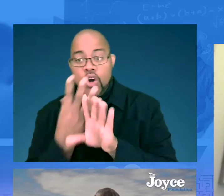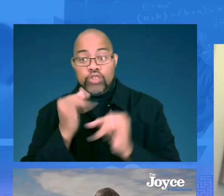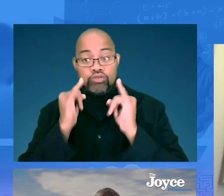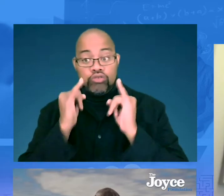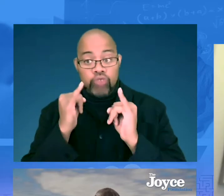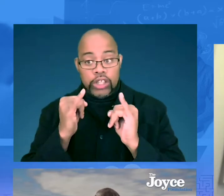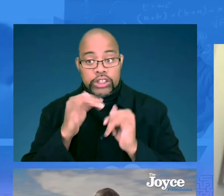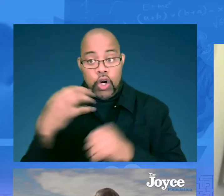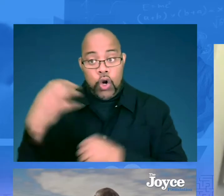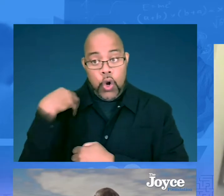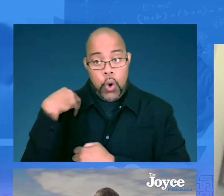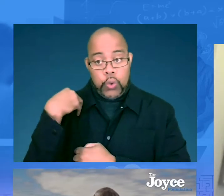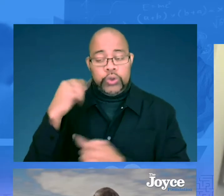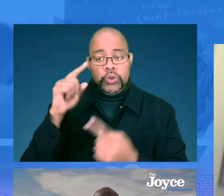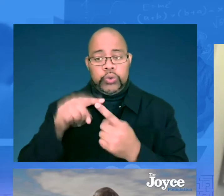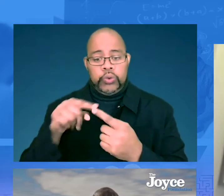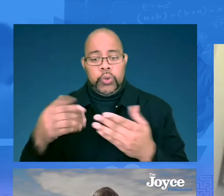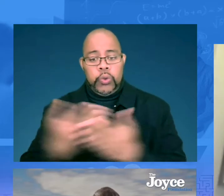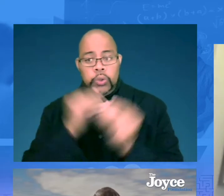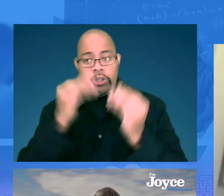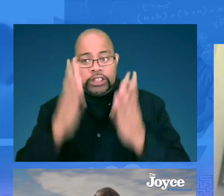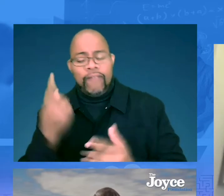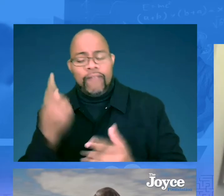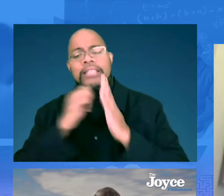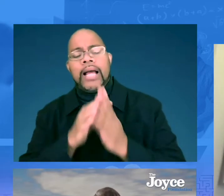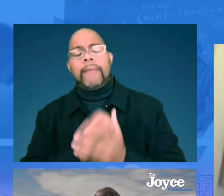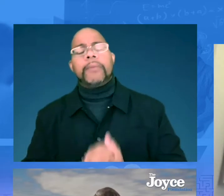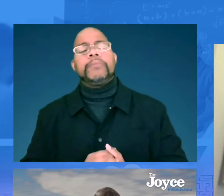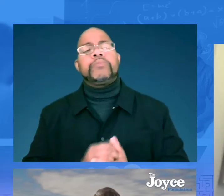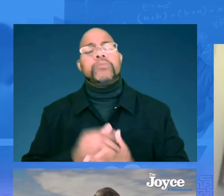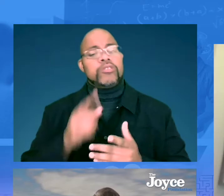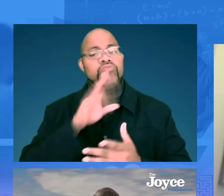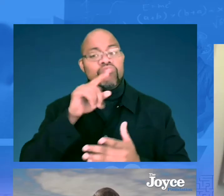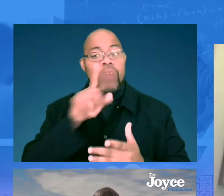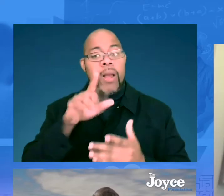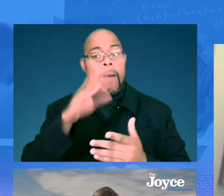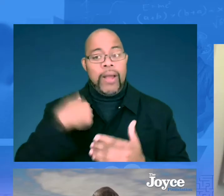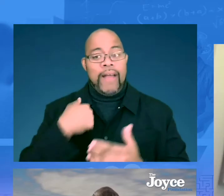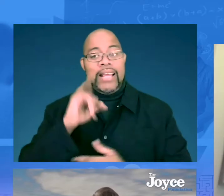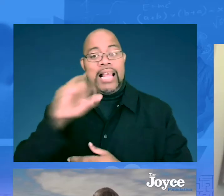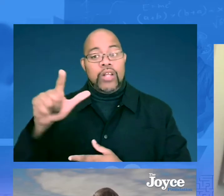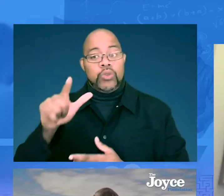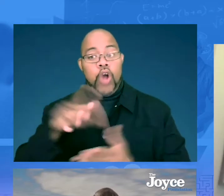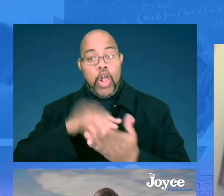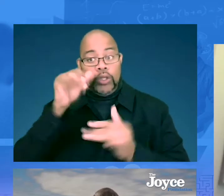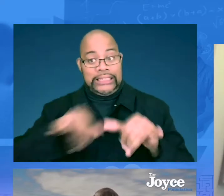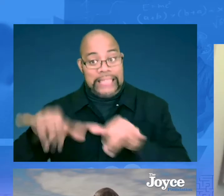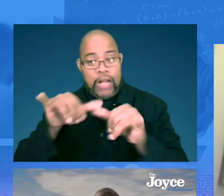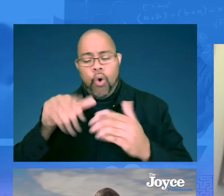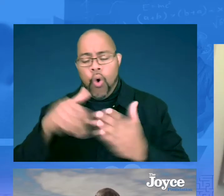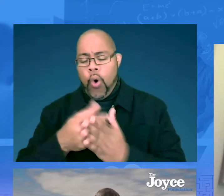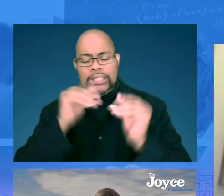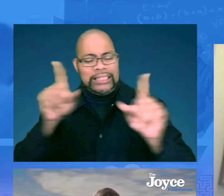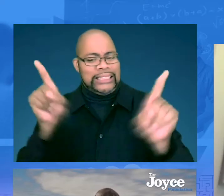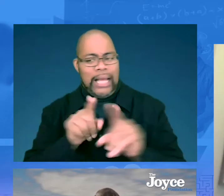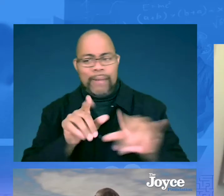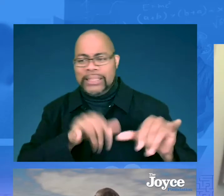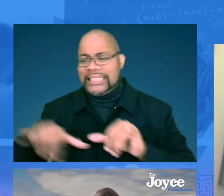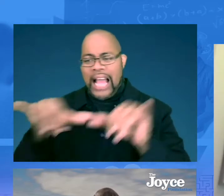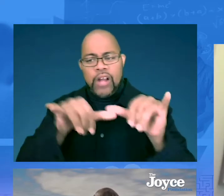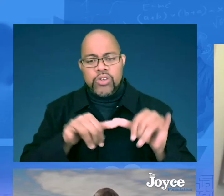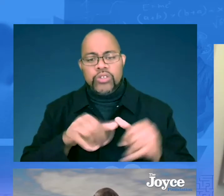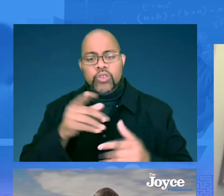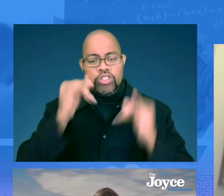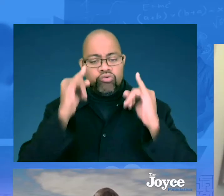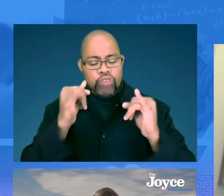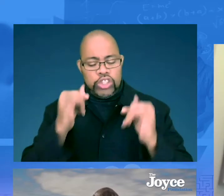a virtual instructional coach to a new teacher. So, for example, and it's all because we have Illinois learning standards. So we're all teaching